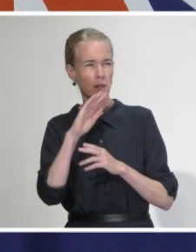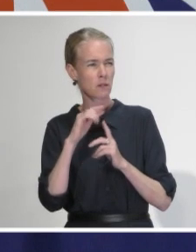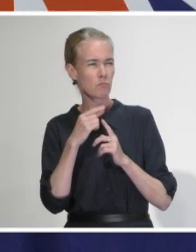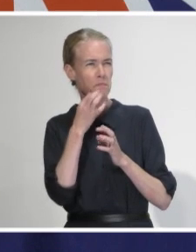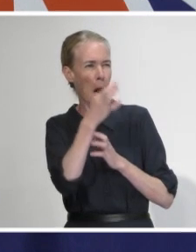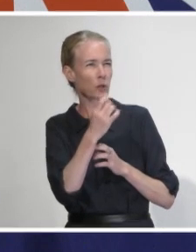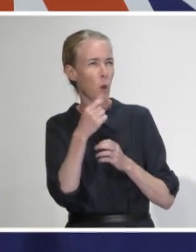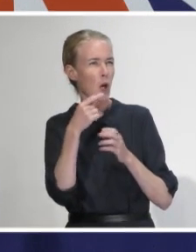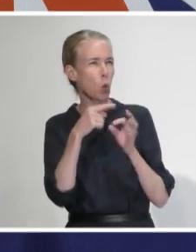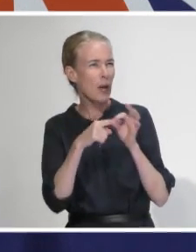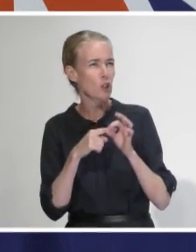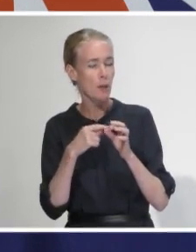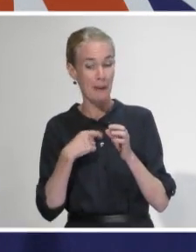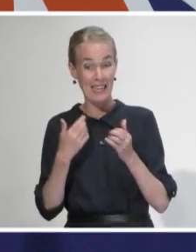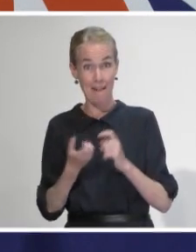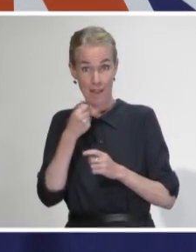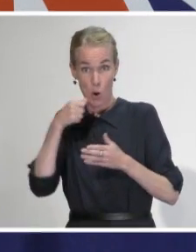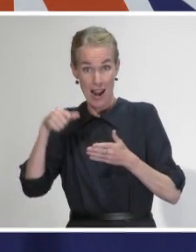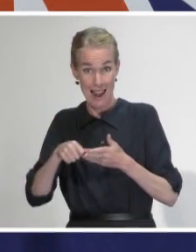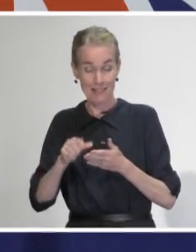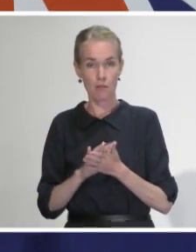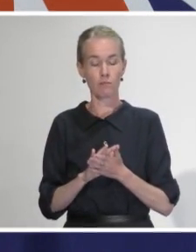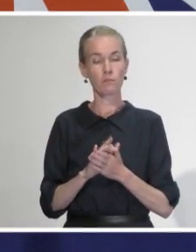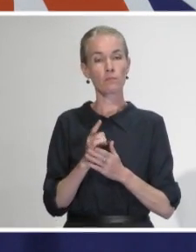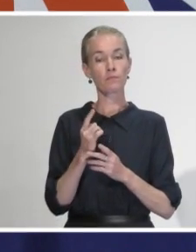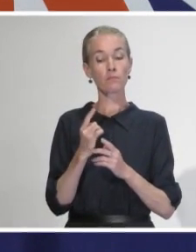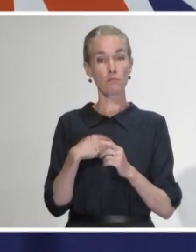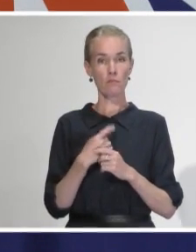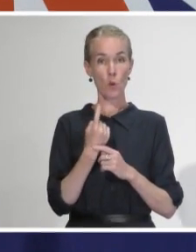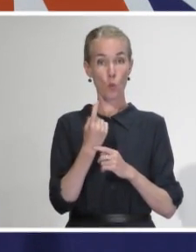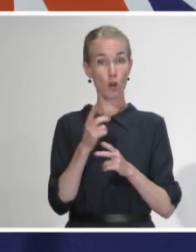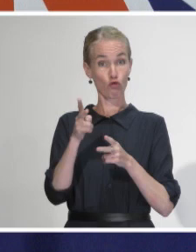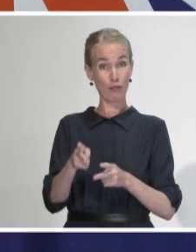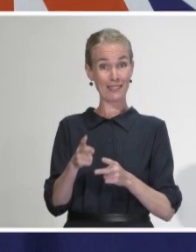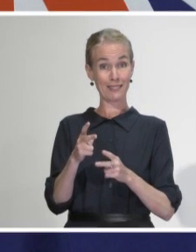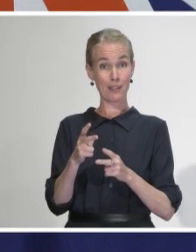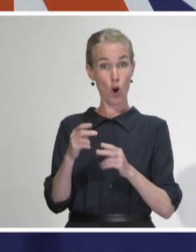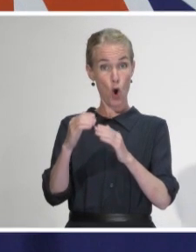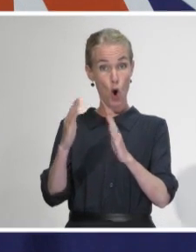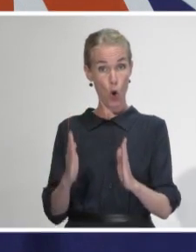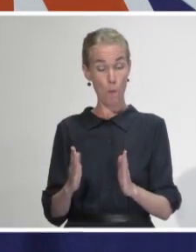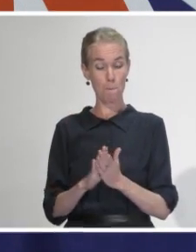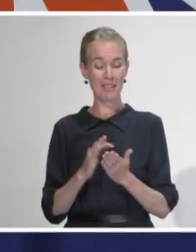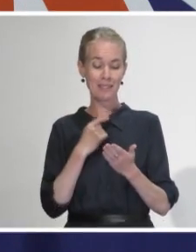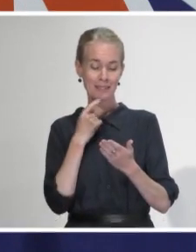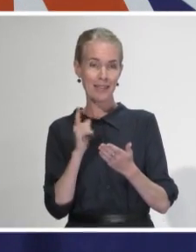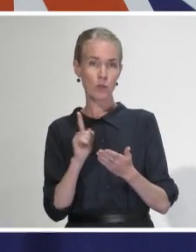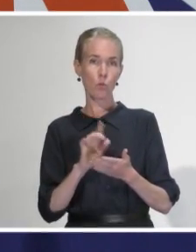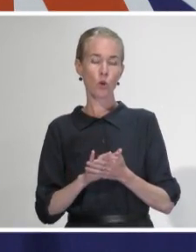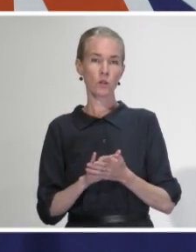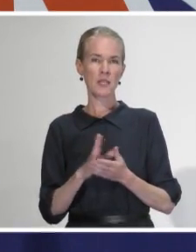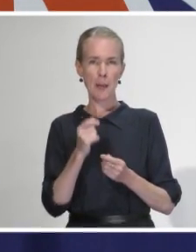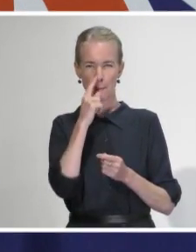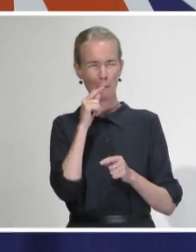from aged care association out to providers. It says here there have been criticism from public health infection control